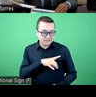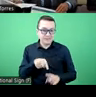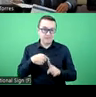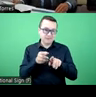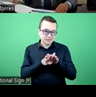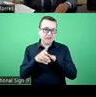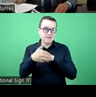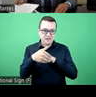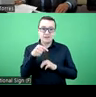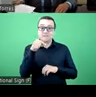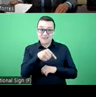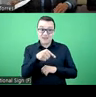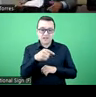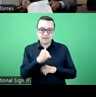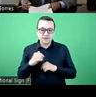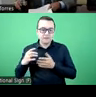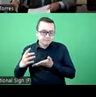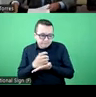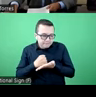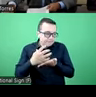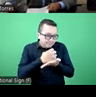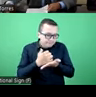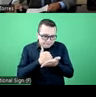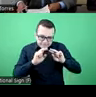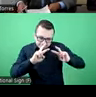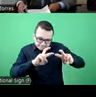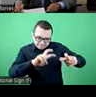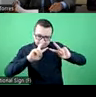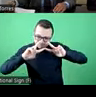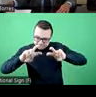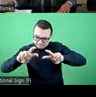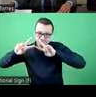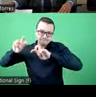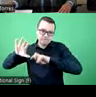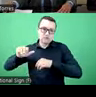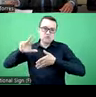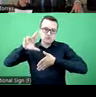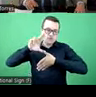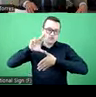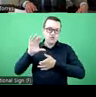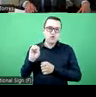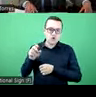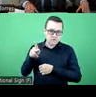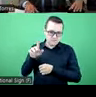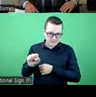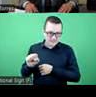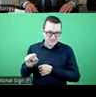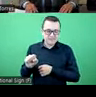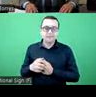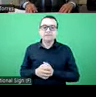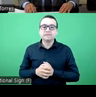información desde la oficina regional de OPS. Solo una pincelada respecto del marco